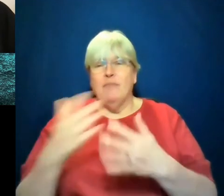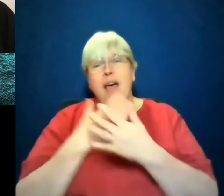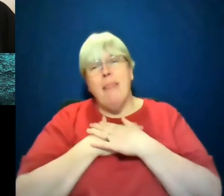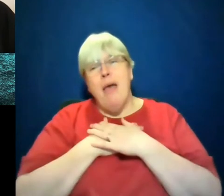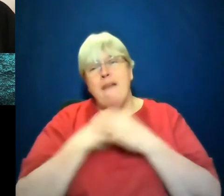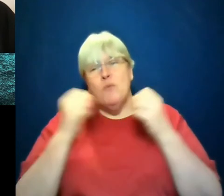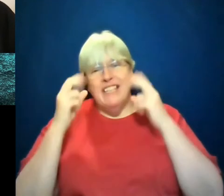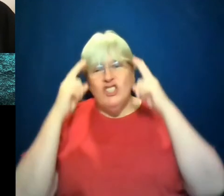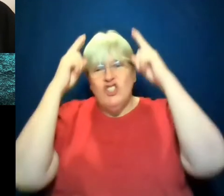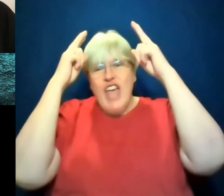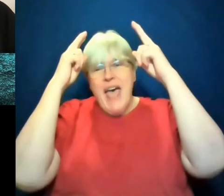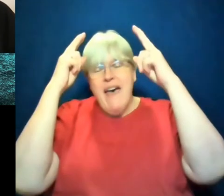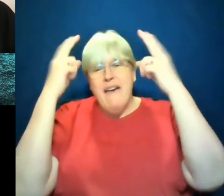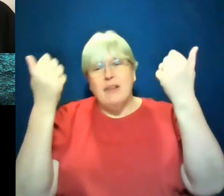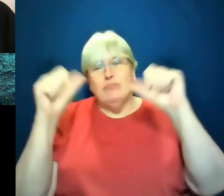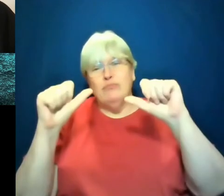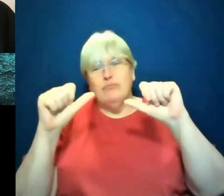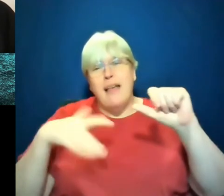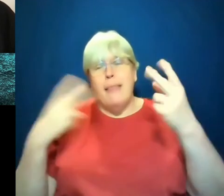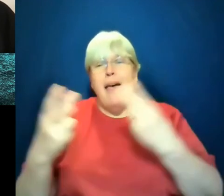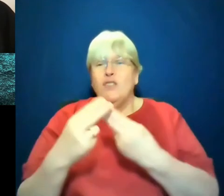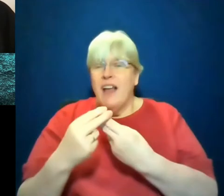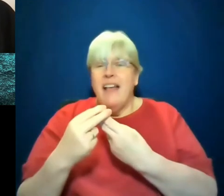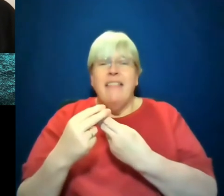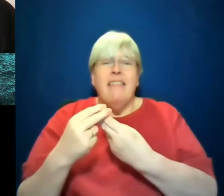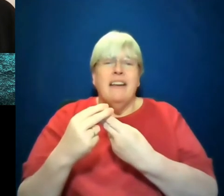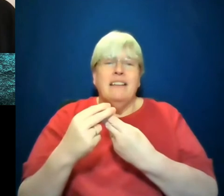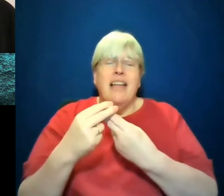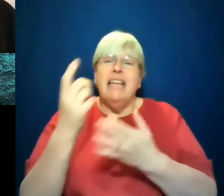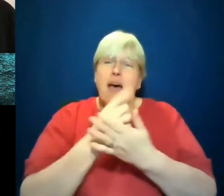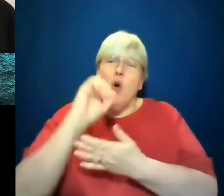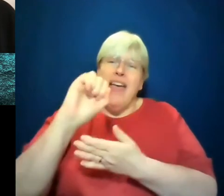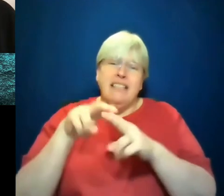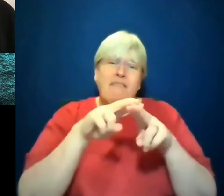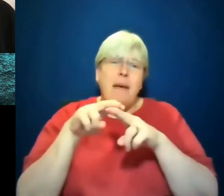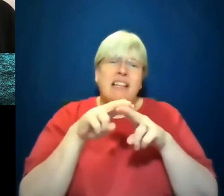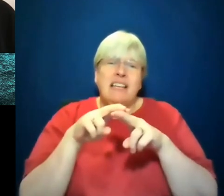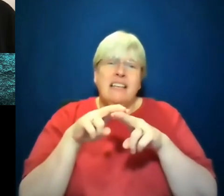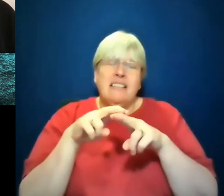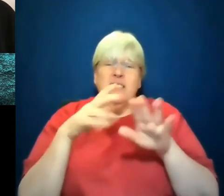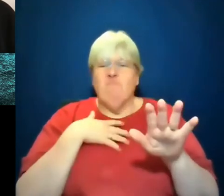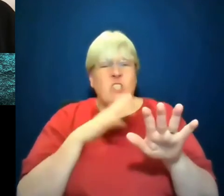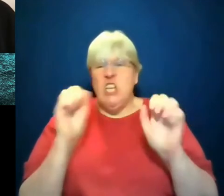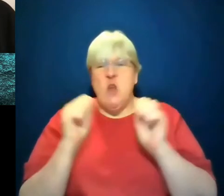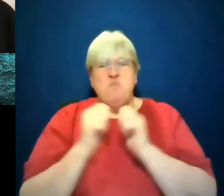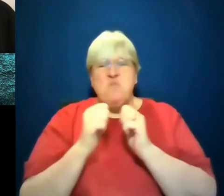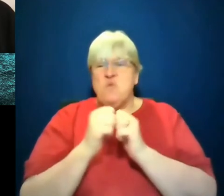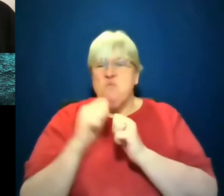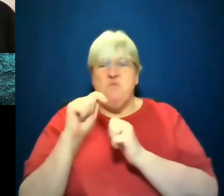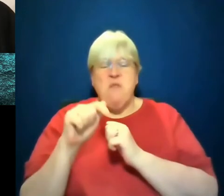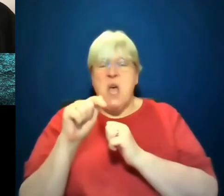it's about his family's, uh, putative disapproval. Although really, it was about a deep,